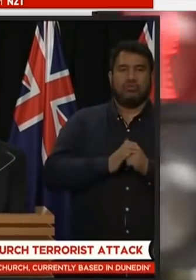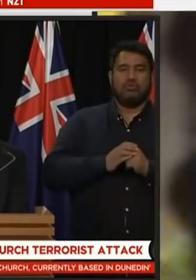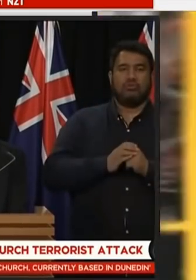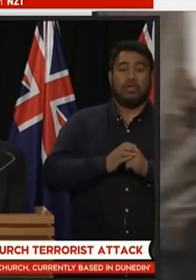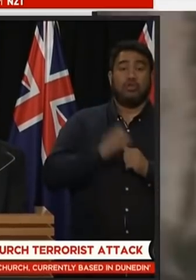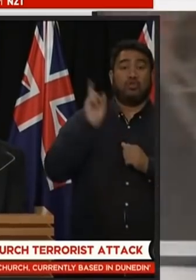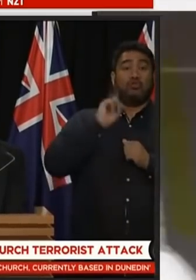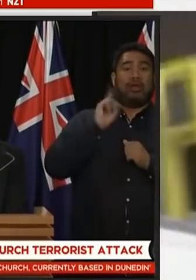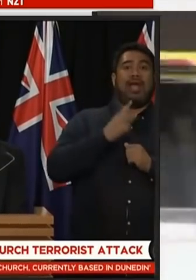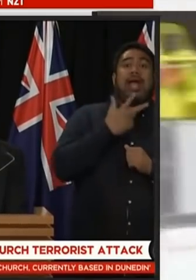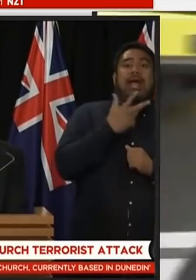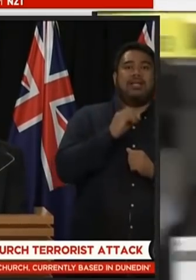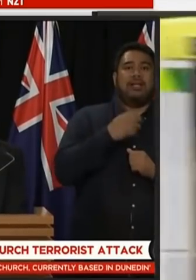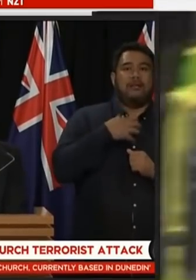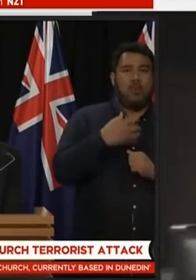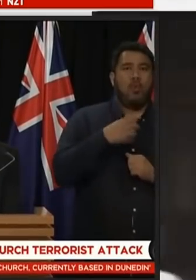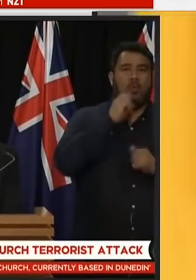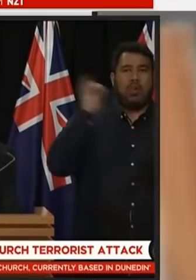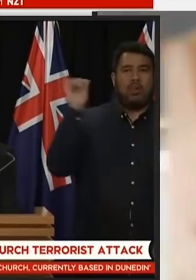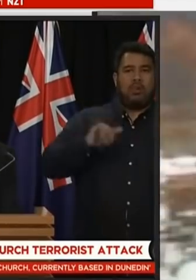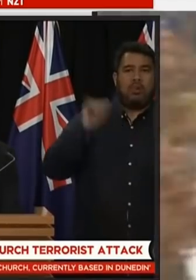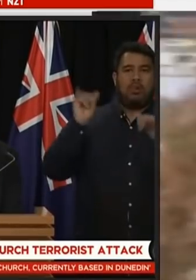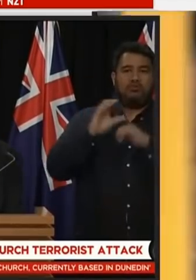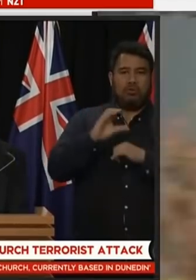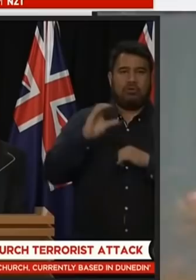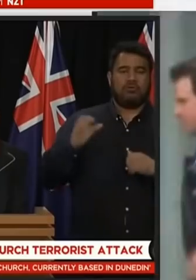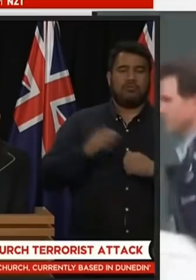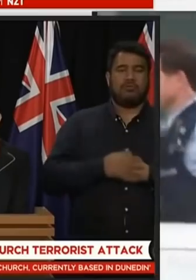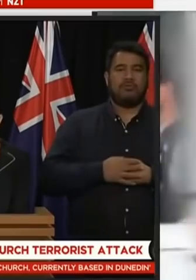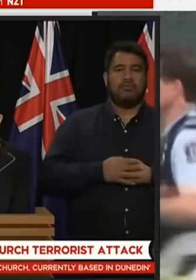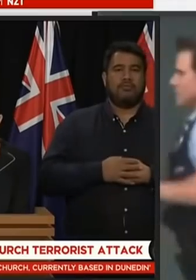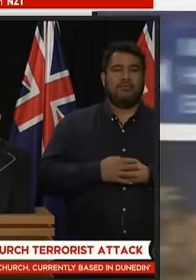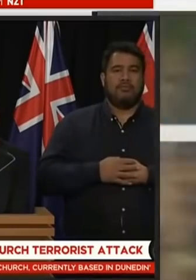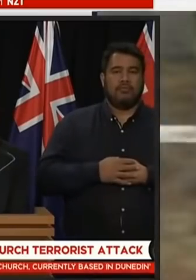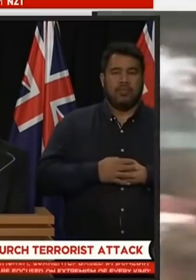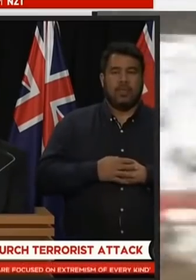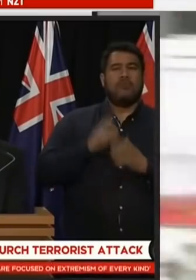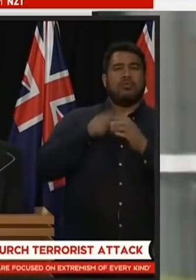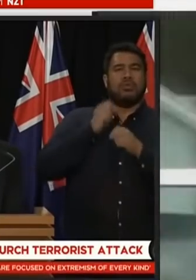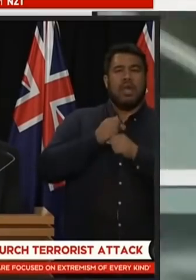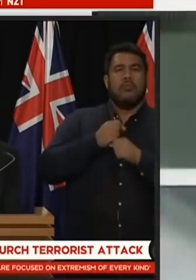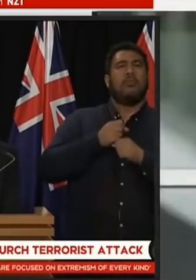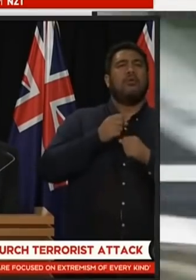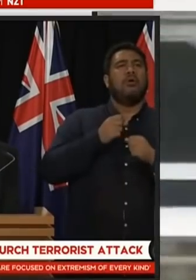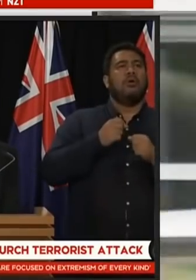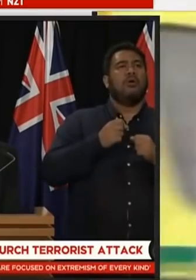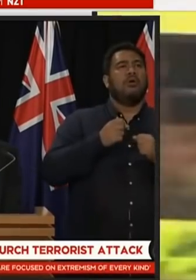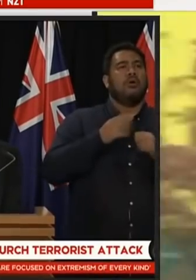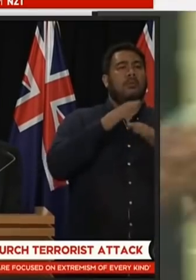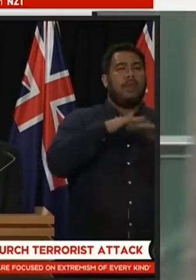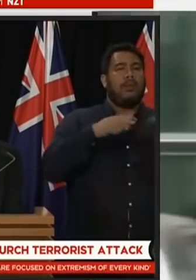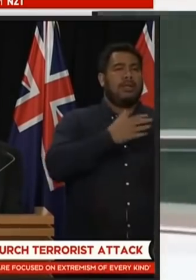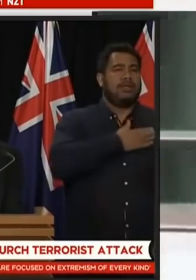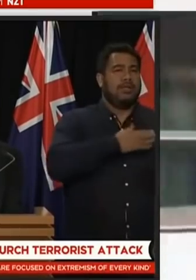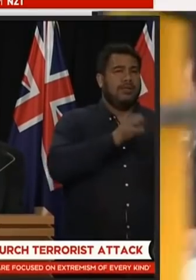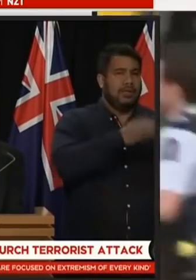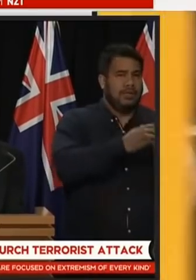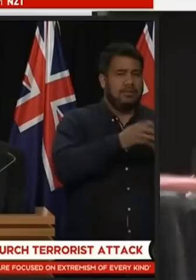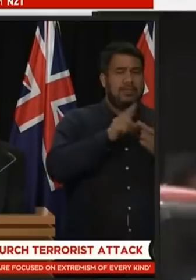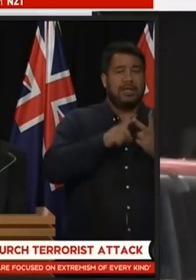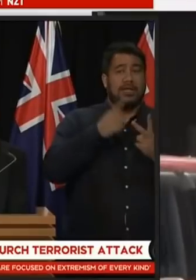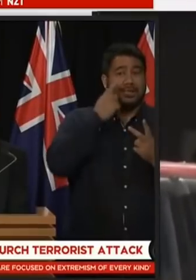arriving today the additional police staffing includes public safety teams detectives tactical